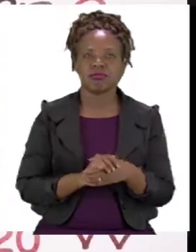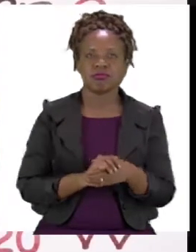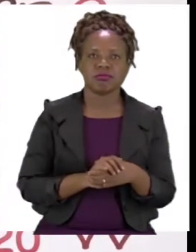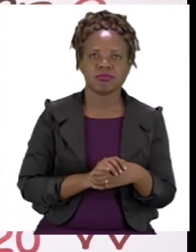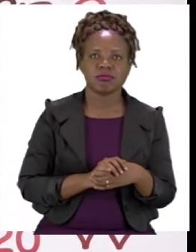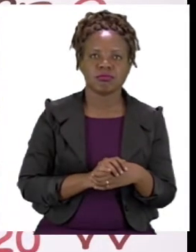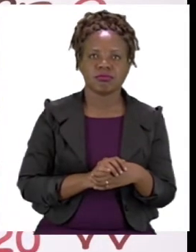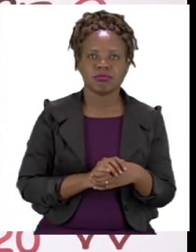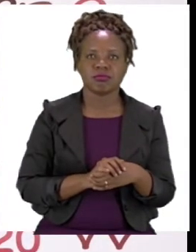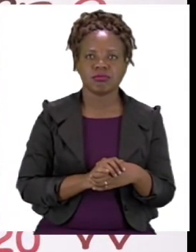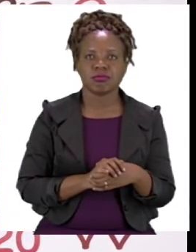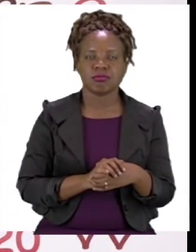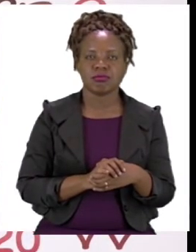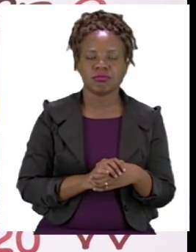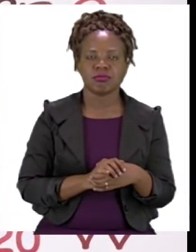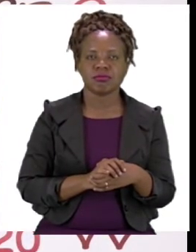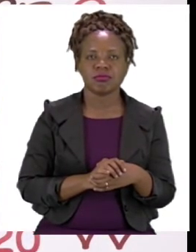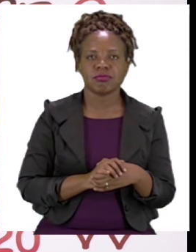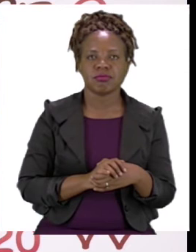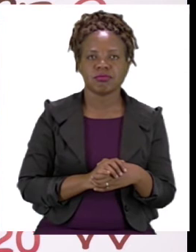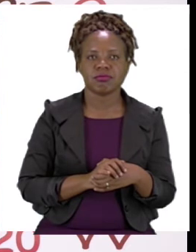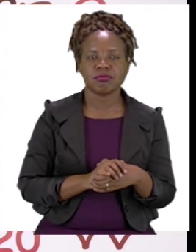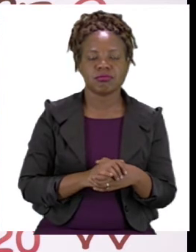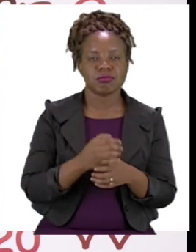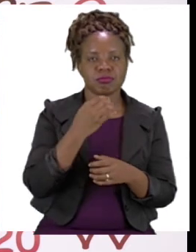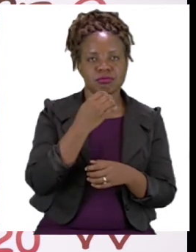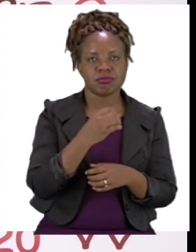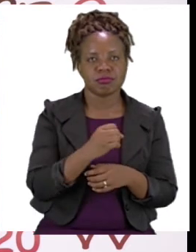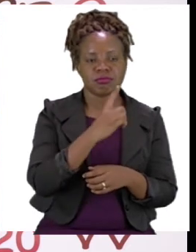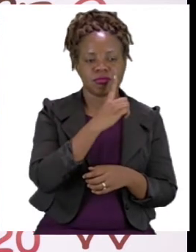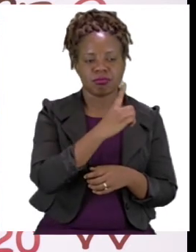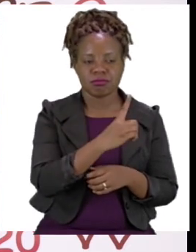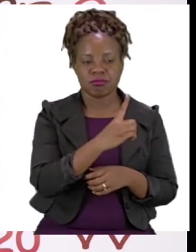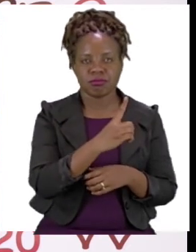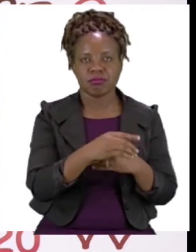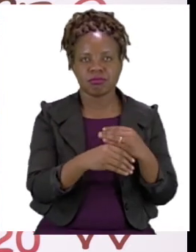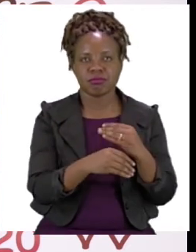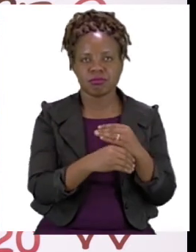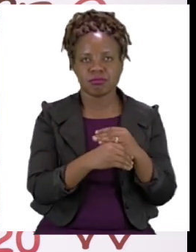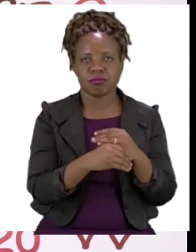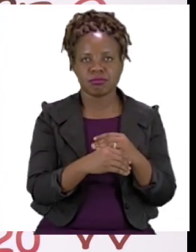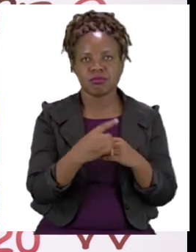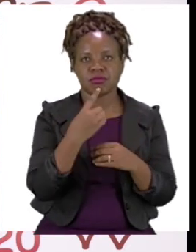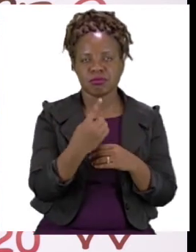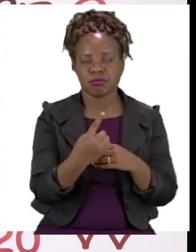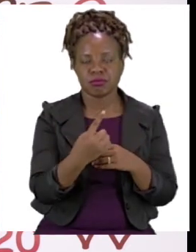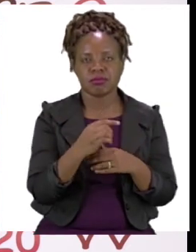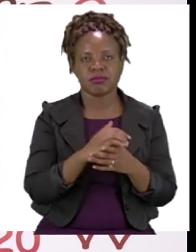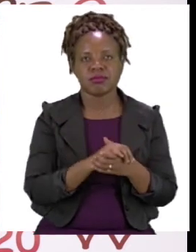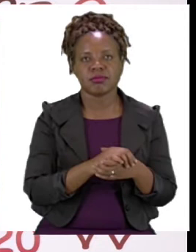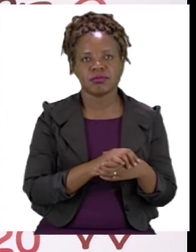Now the next one that you can see in your books is saying 1 plus 1.